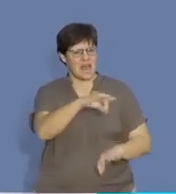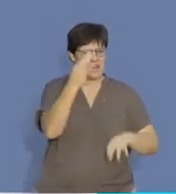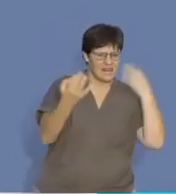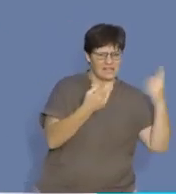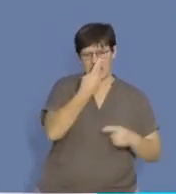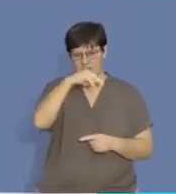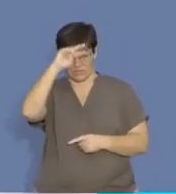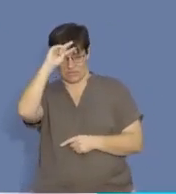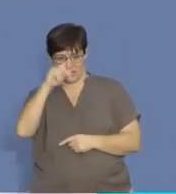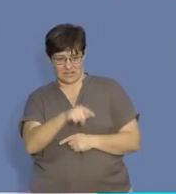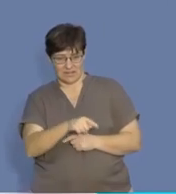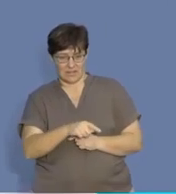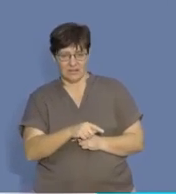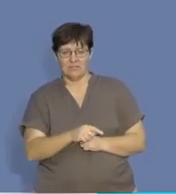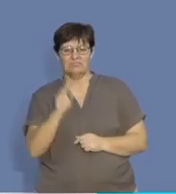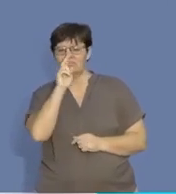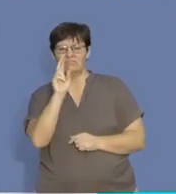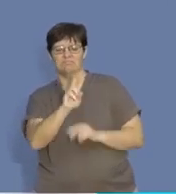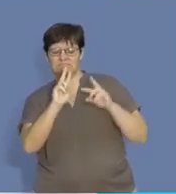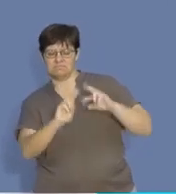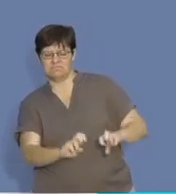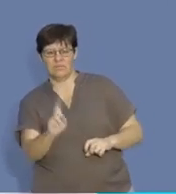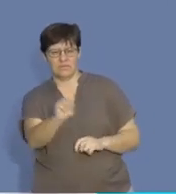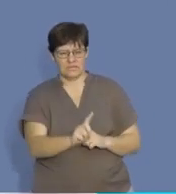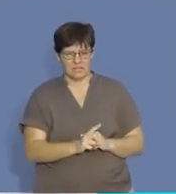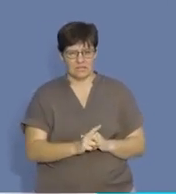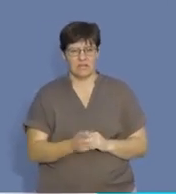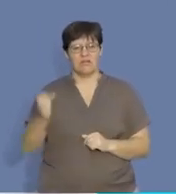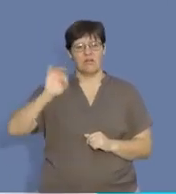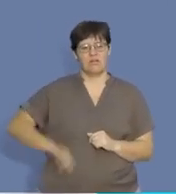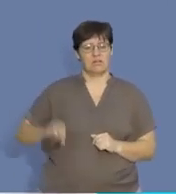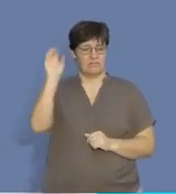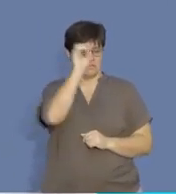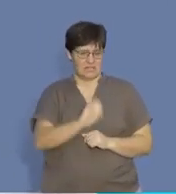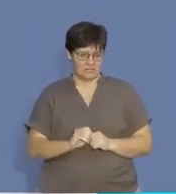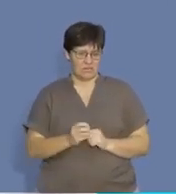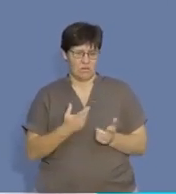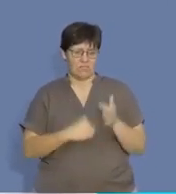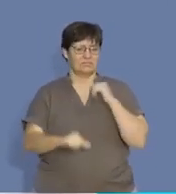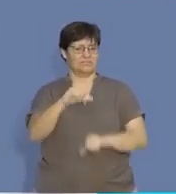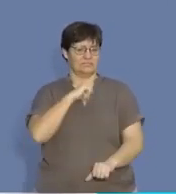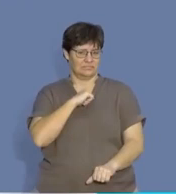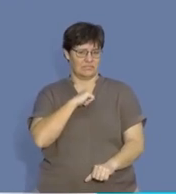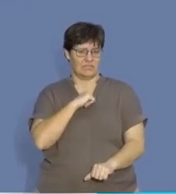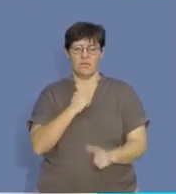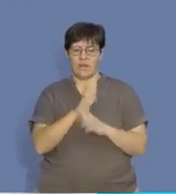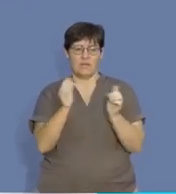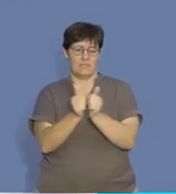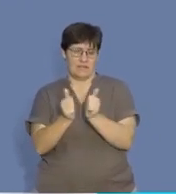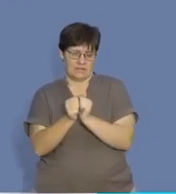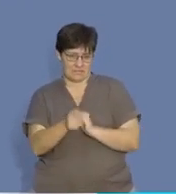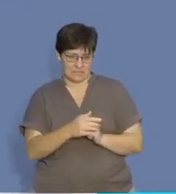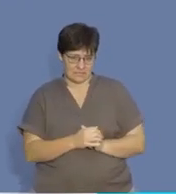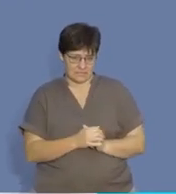interpretation, and we were looking at the percentage earnings or the percentage return of our partners.